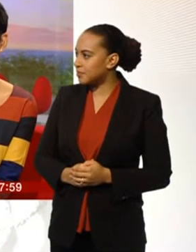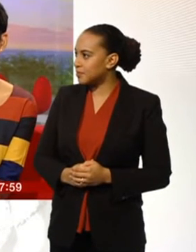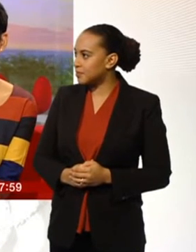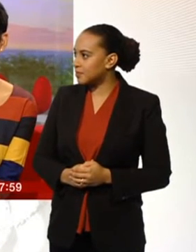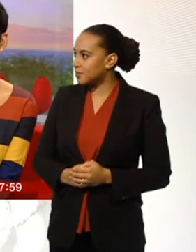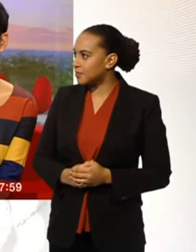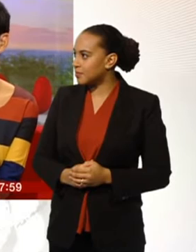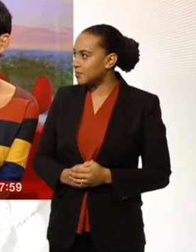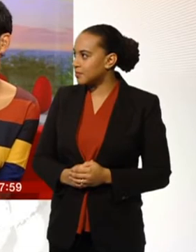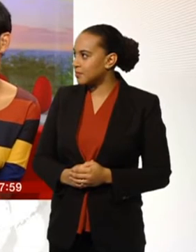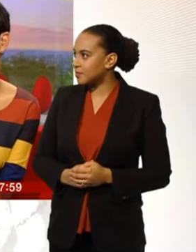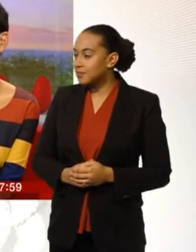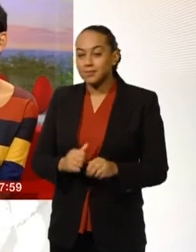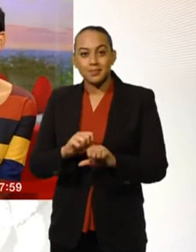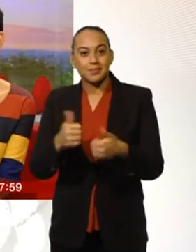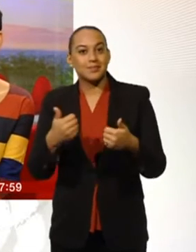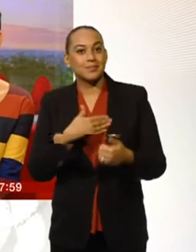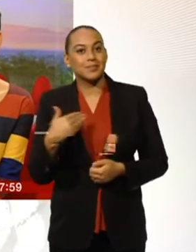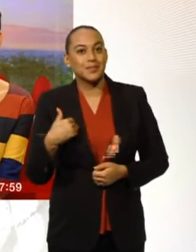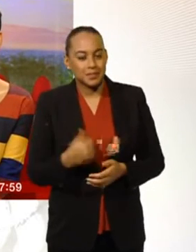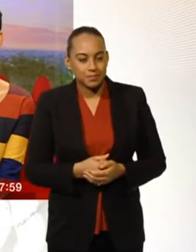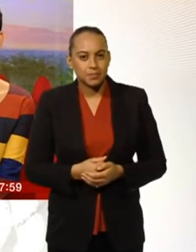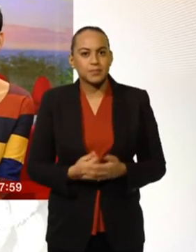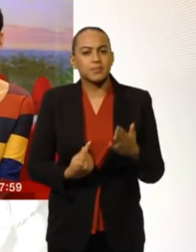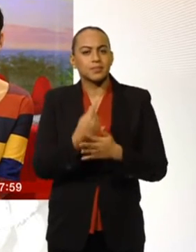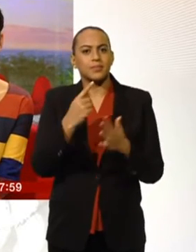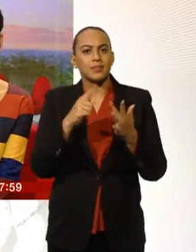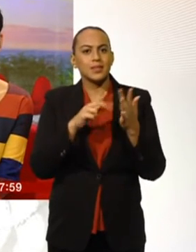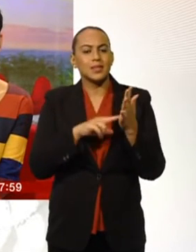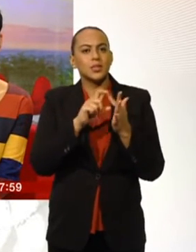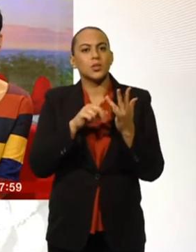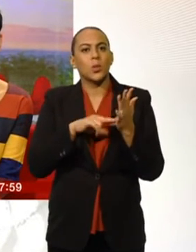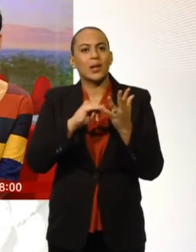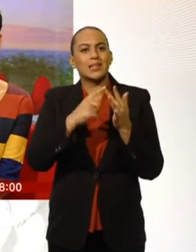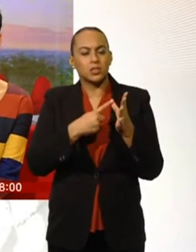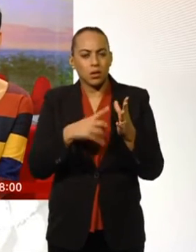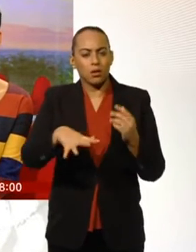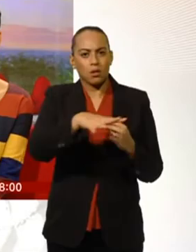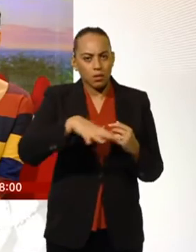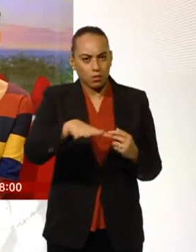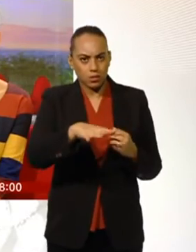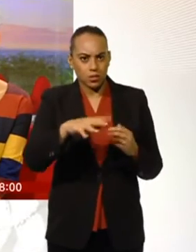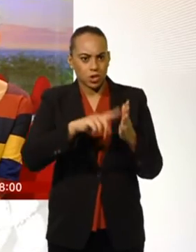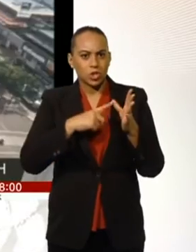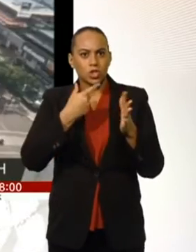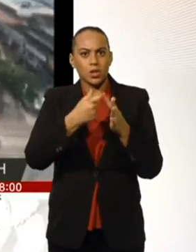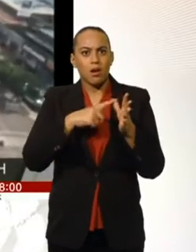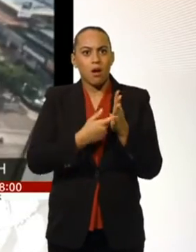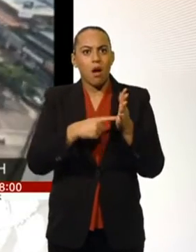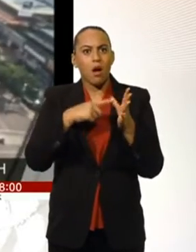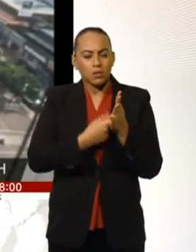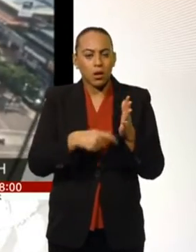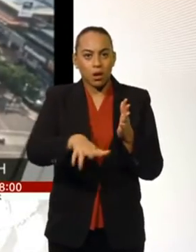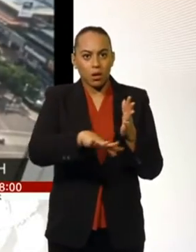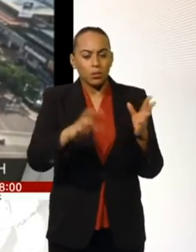Hello, this is Breakfast with Nagama Chetty in Charlie State. Gunfire and a series of bomb blasts hit the Indonesian capital, Jakarta. At least